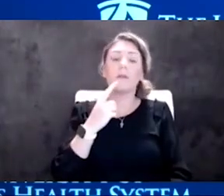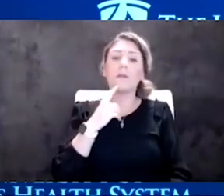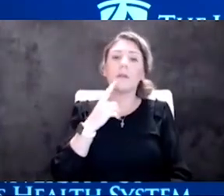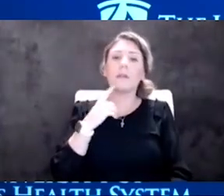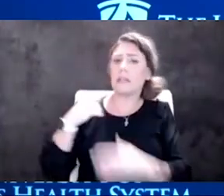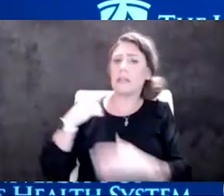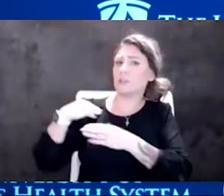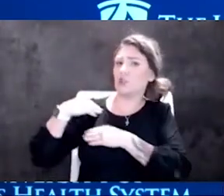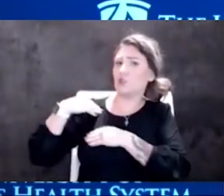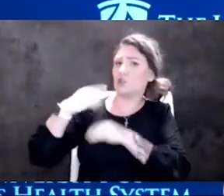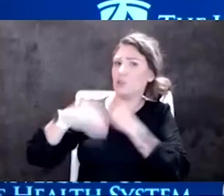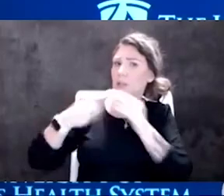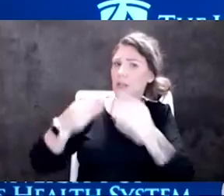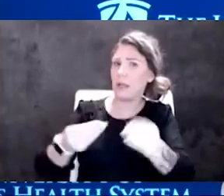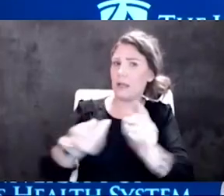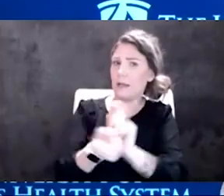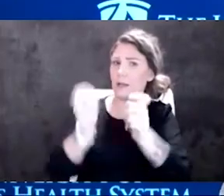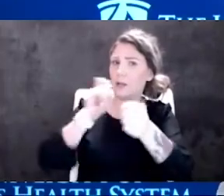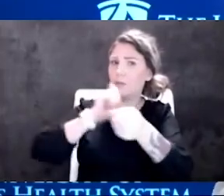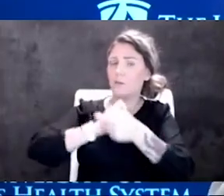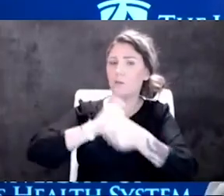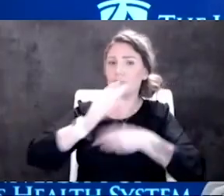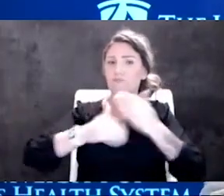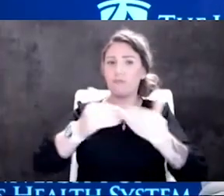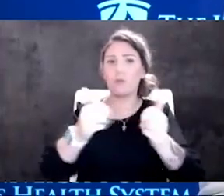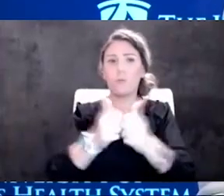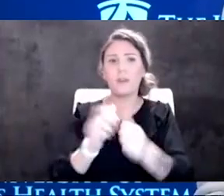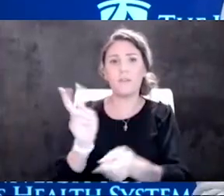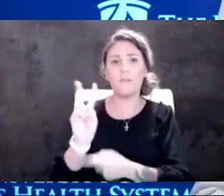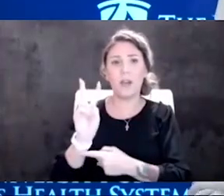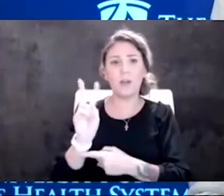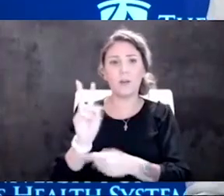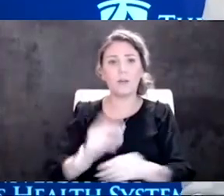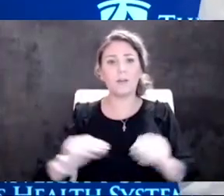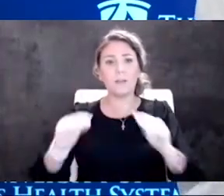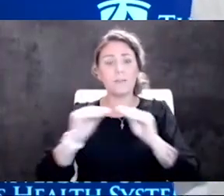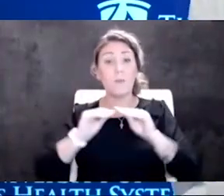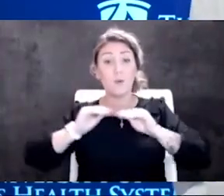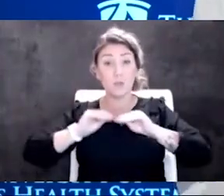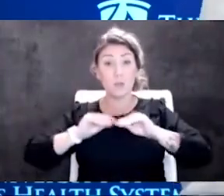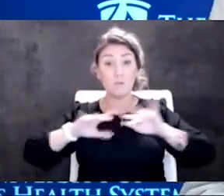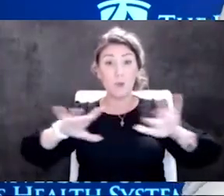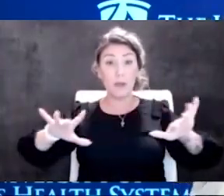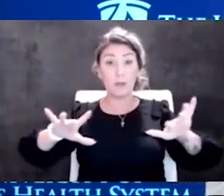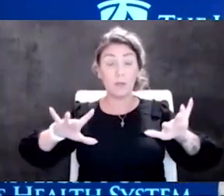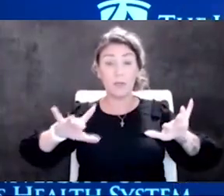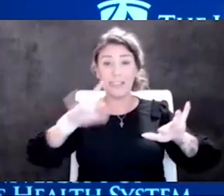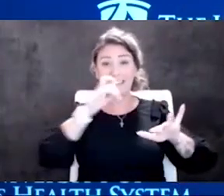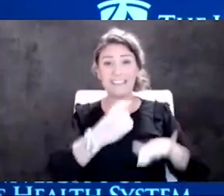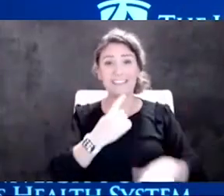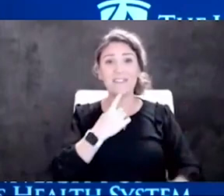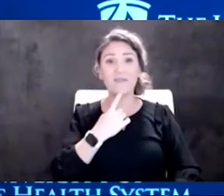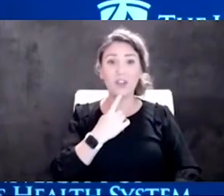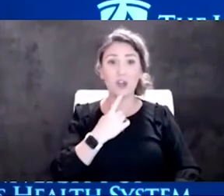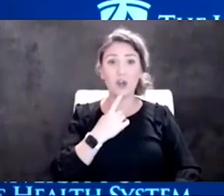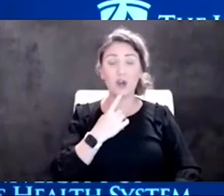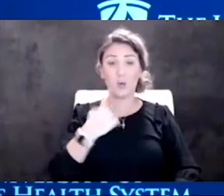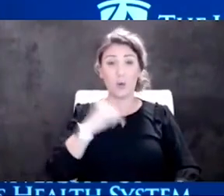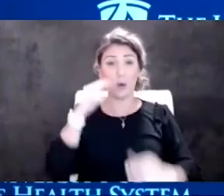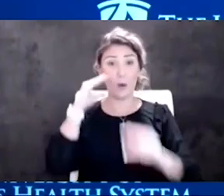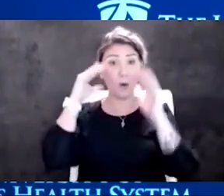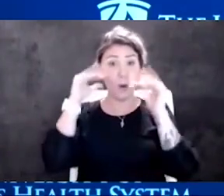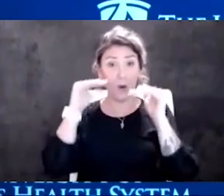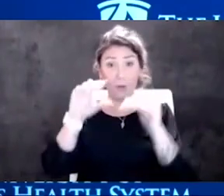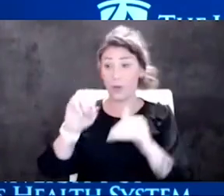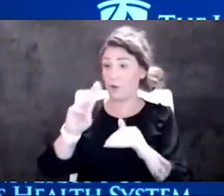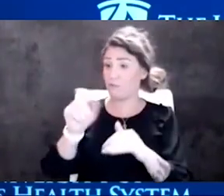pressure on viruses is to become more spreadable and less severe. We're hoping that Omicron is a step in that way.